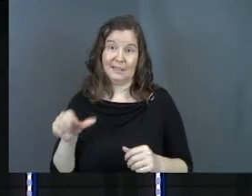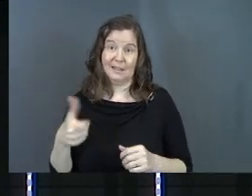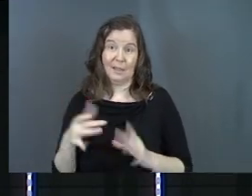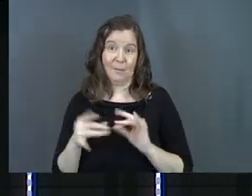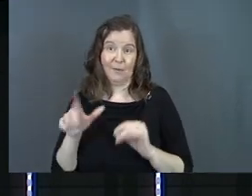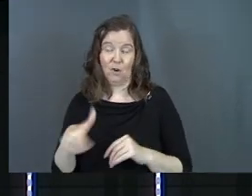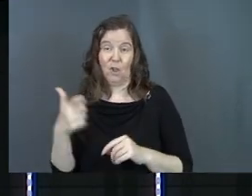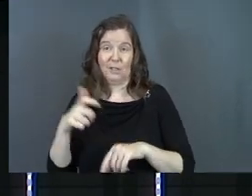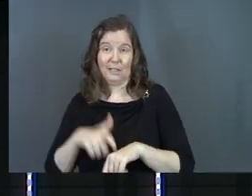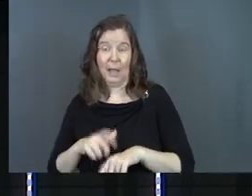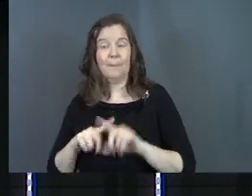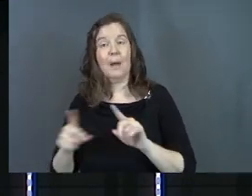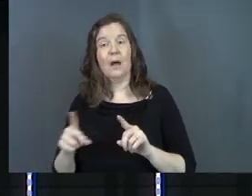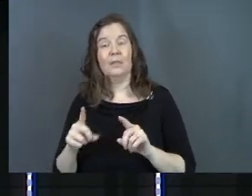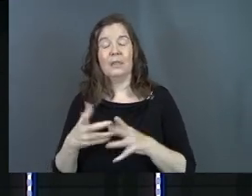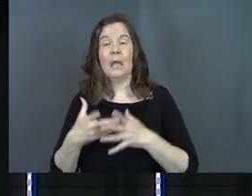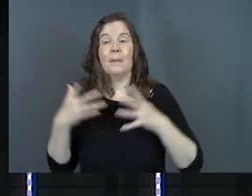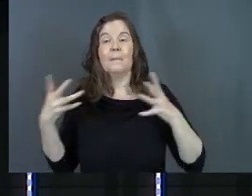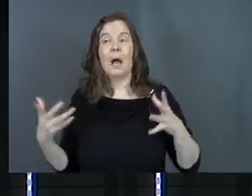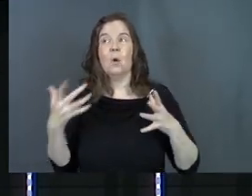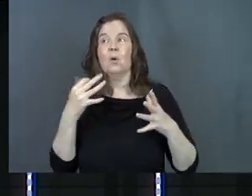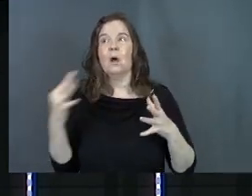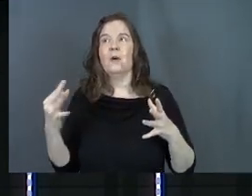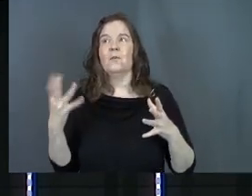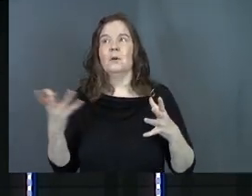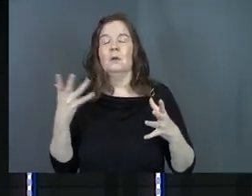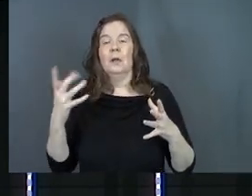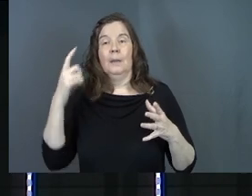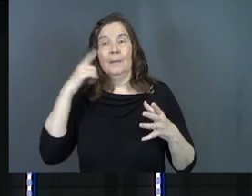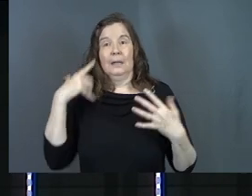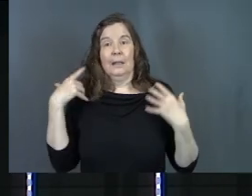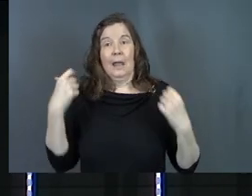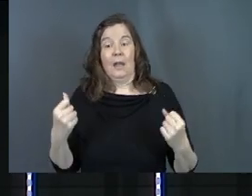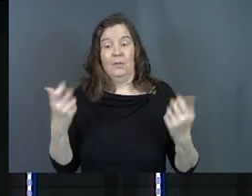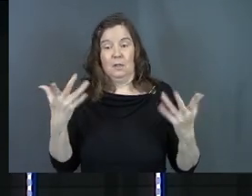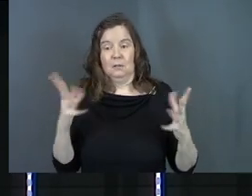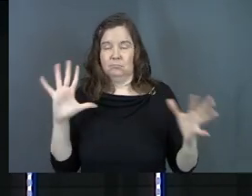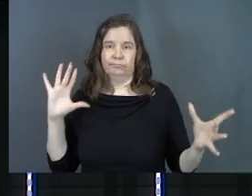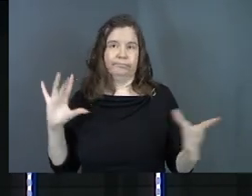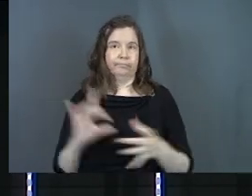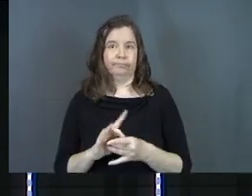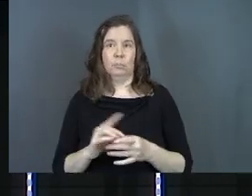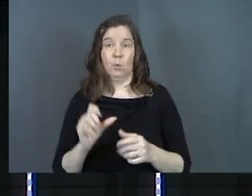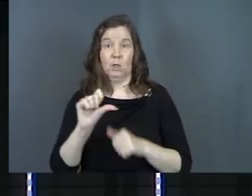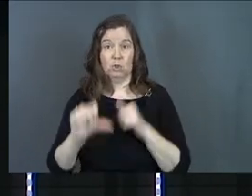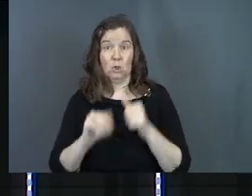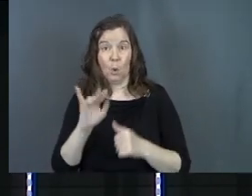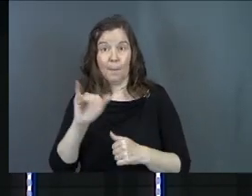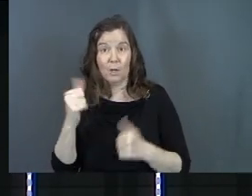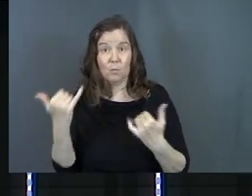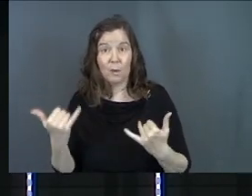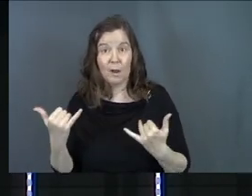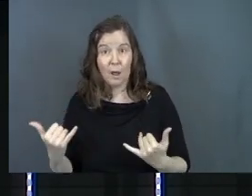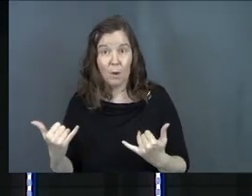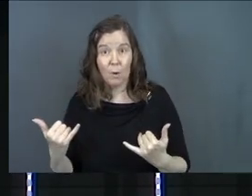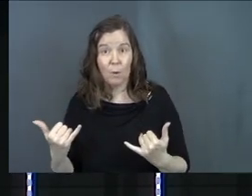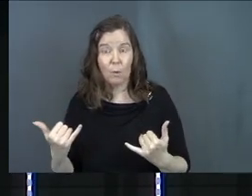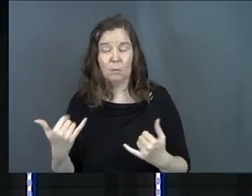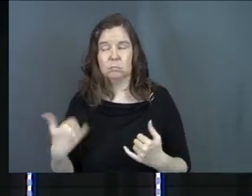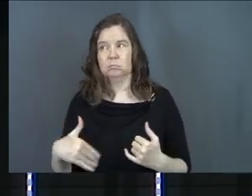another message for another time. But the amount of mental health that's all associated with social media right now,